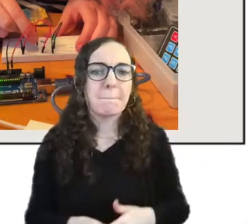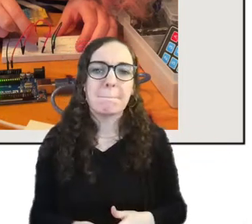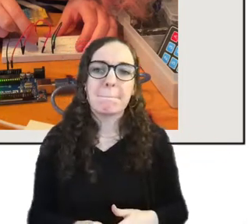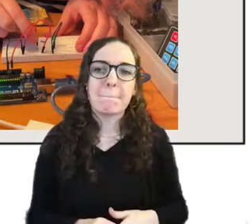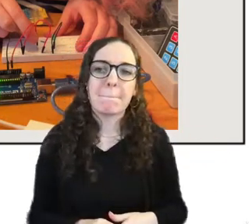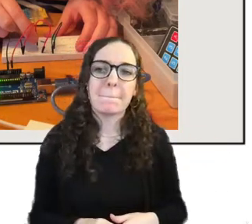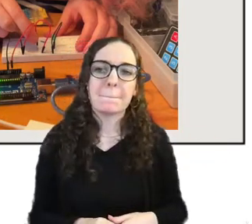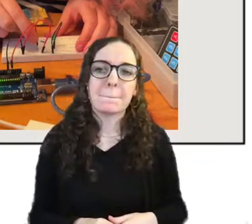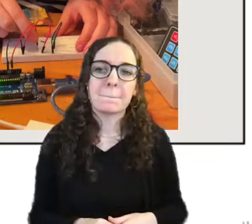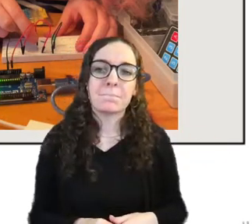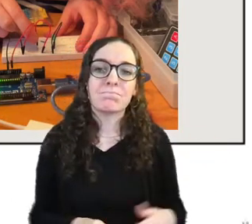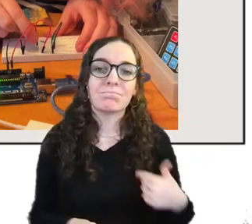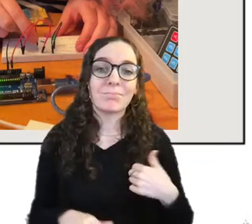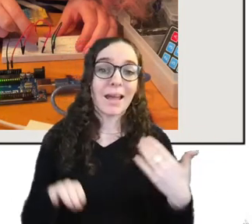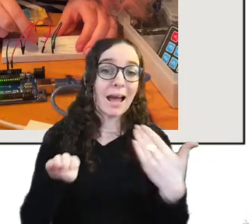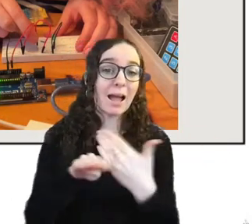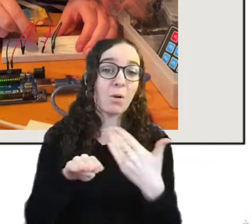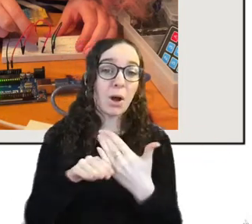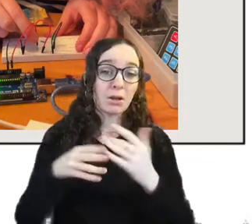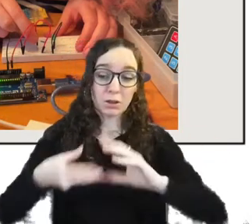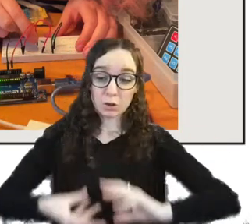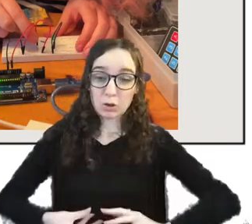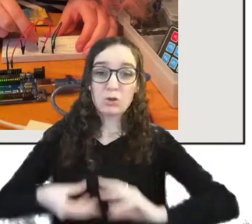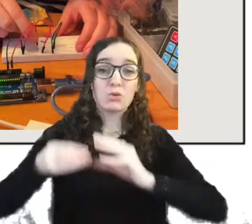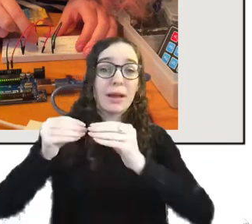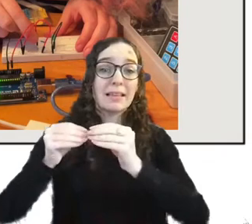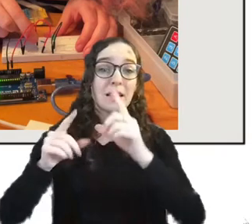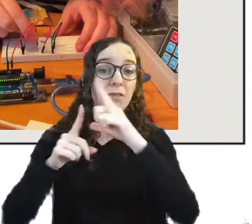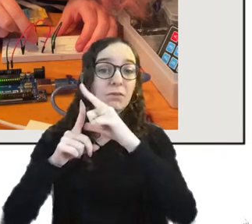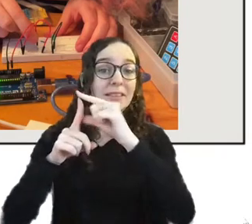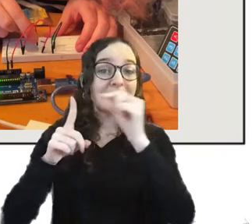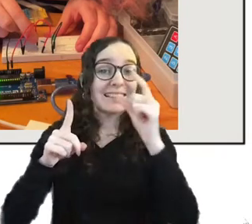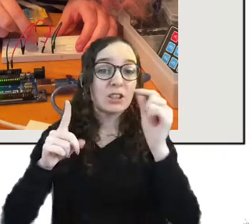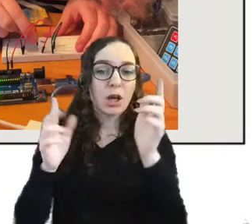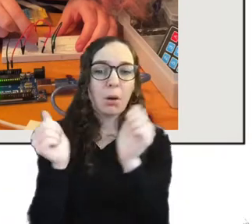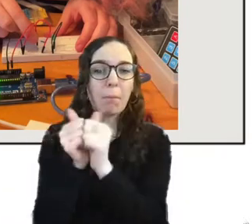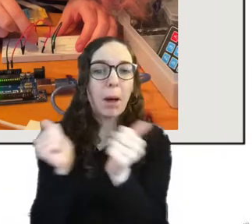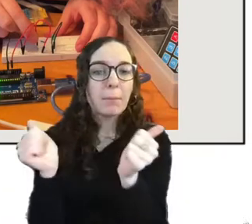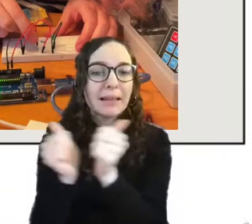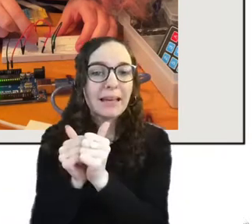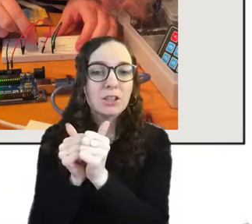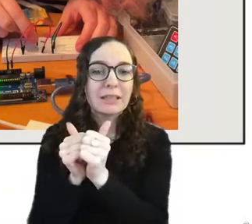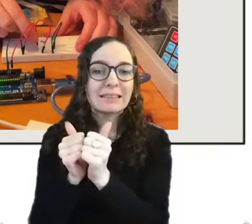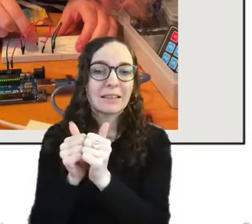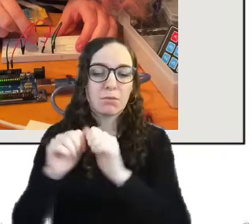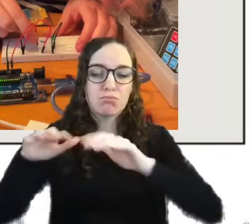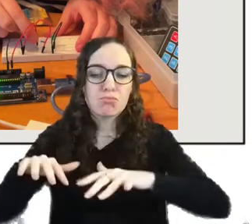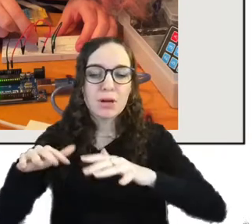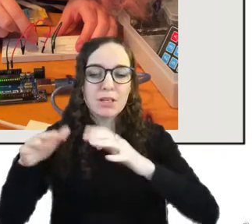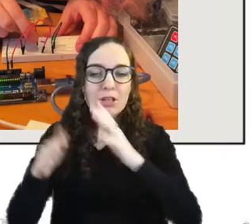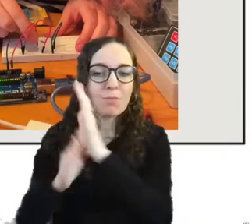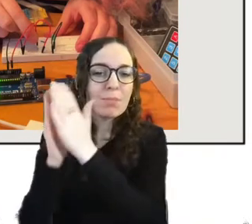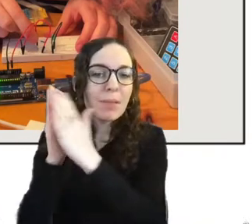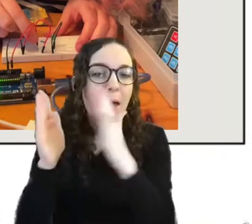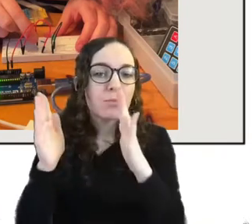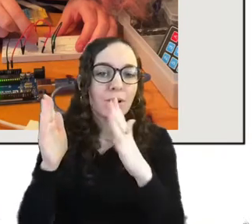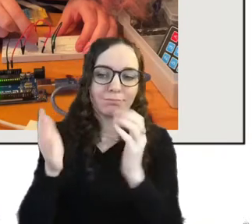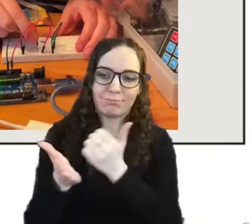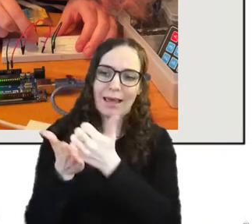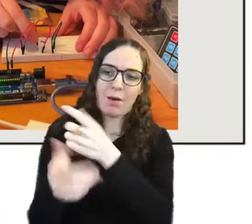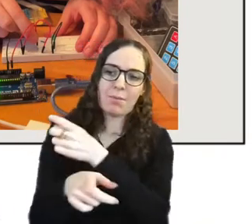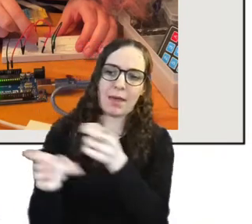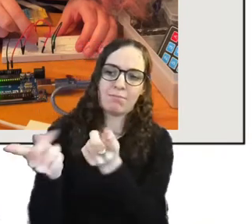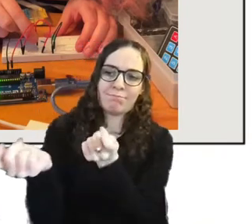work as a curator for digital publications at the british library where i kind of help the library to manage their collection